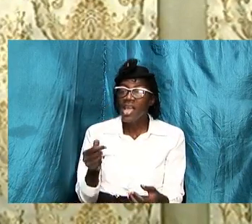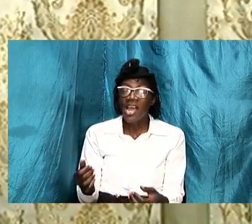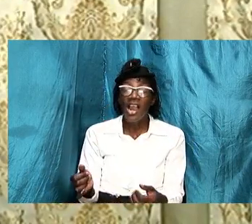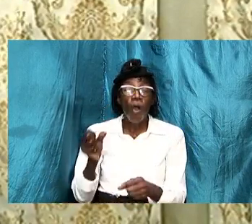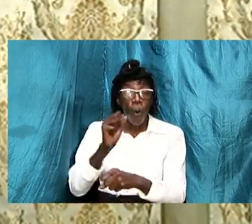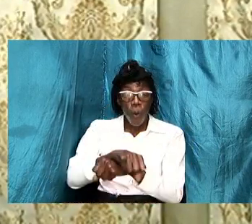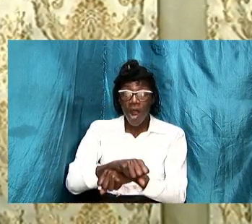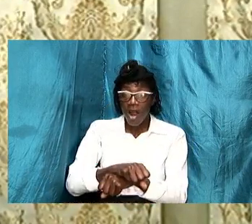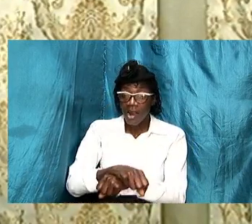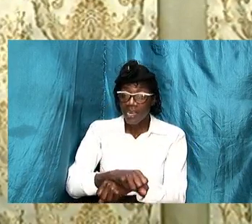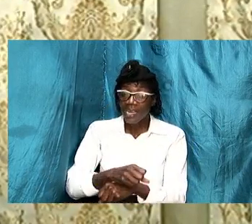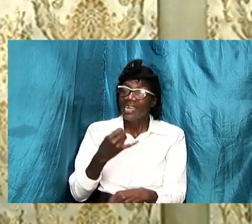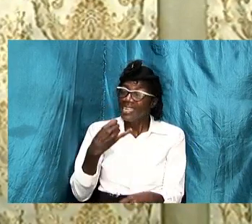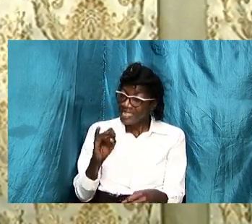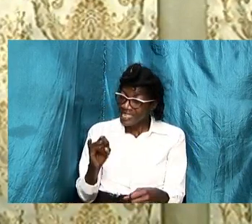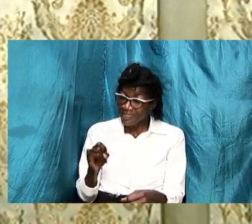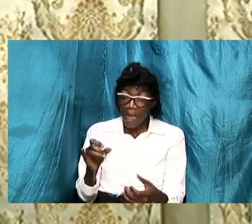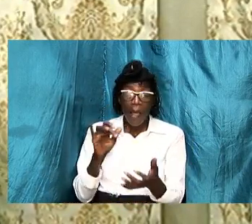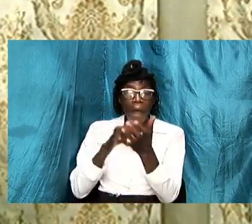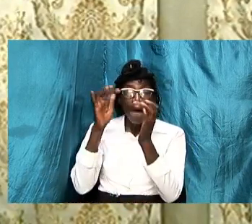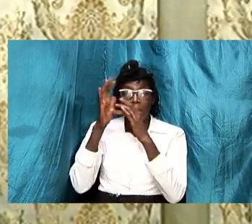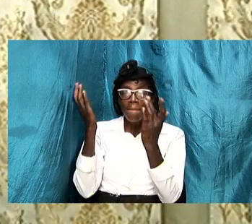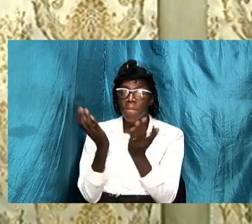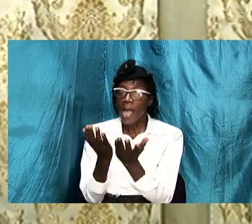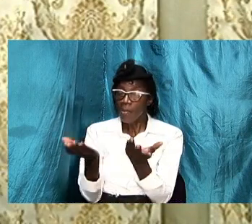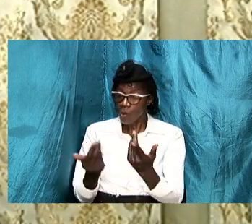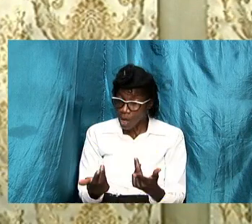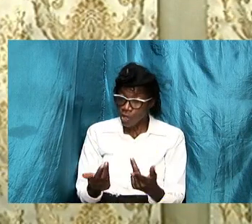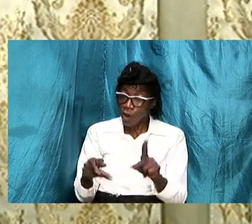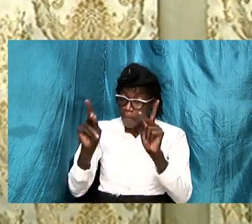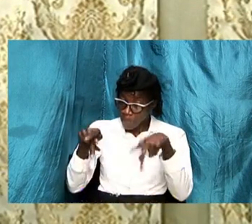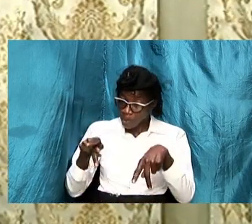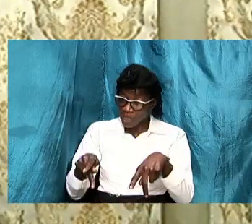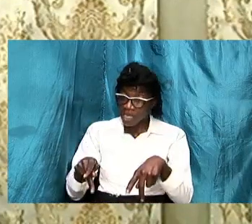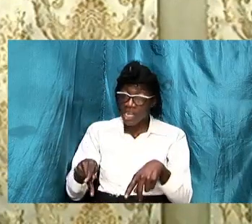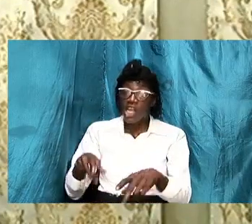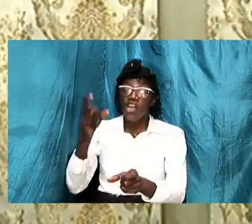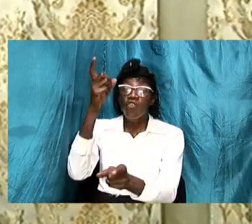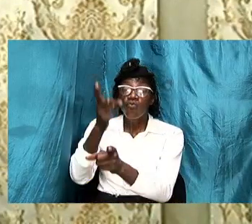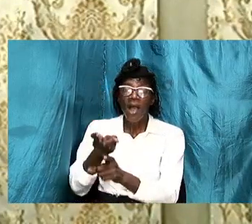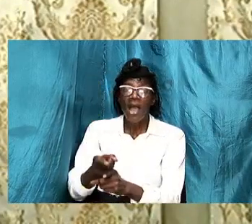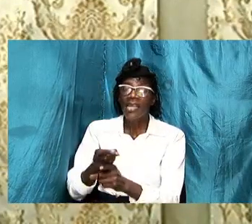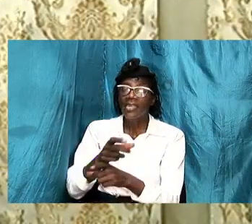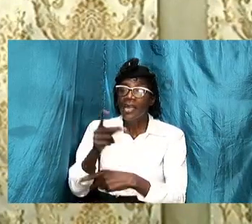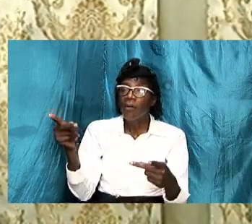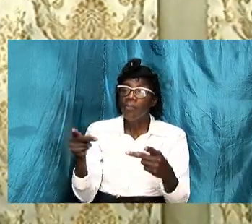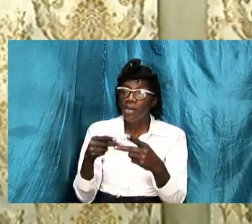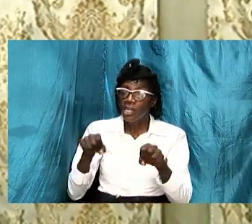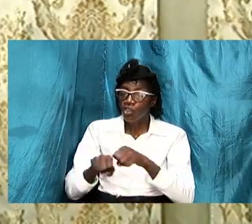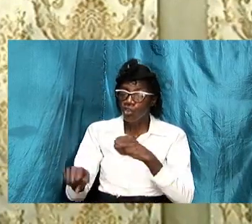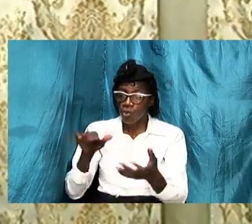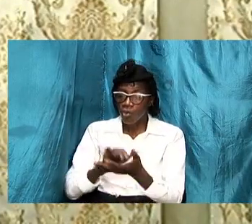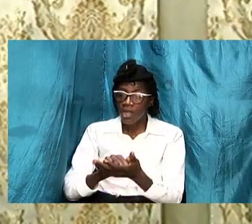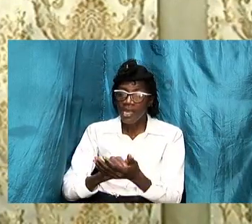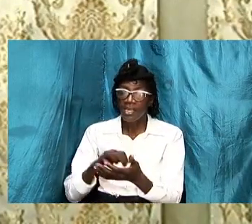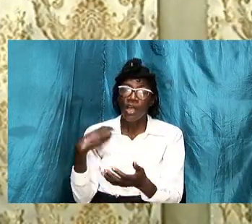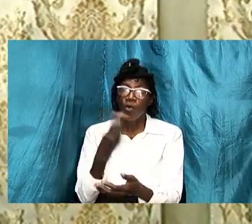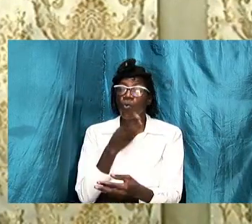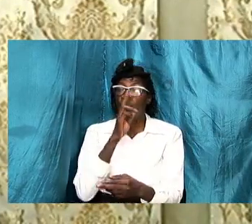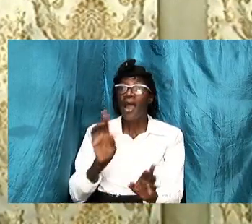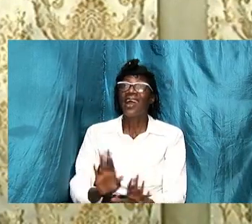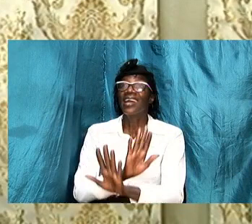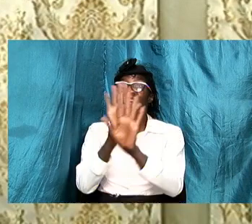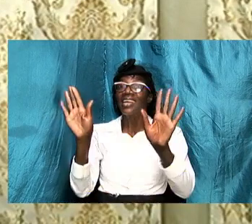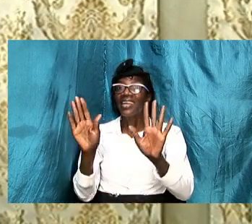it is biblical and we want to put it in its perspective so that you know we are clear because i